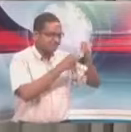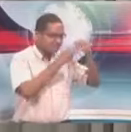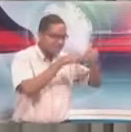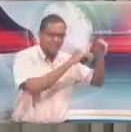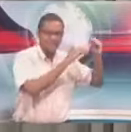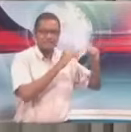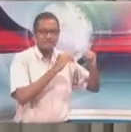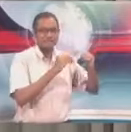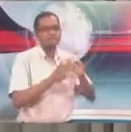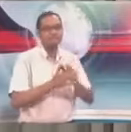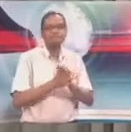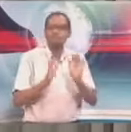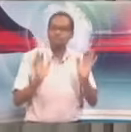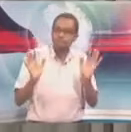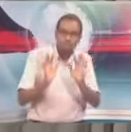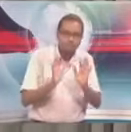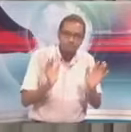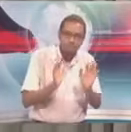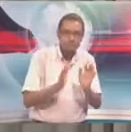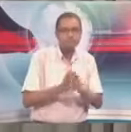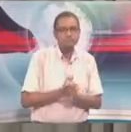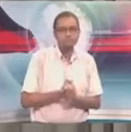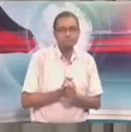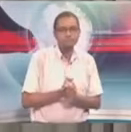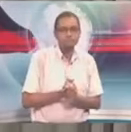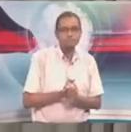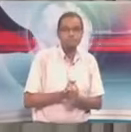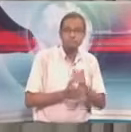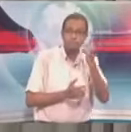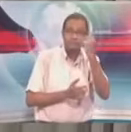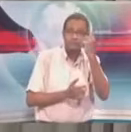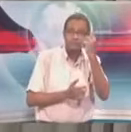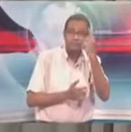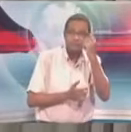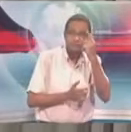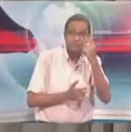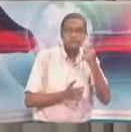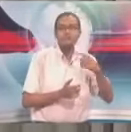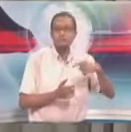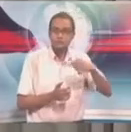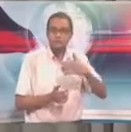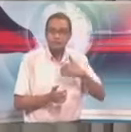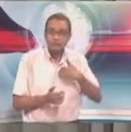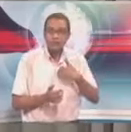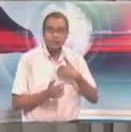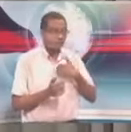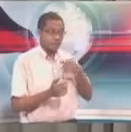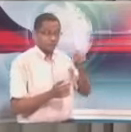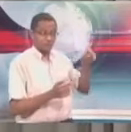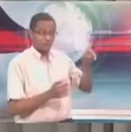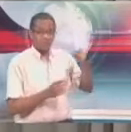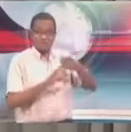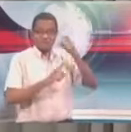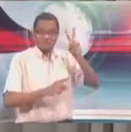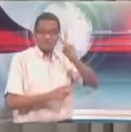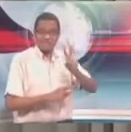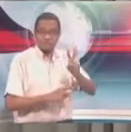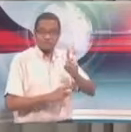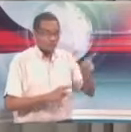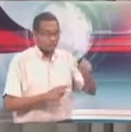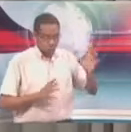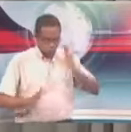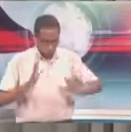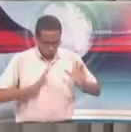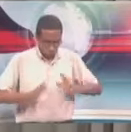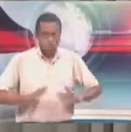The status of the meeting was we even had the Venezuelan contingent of two in PPE gear because we were so concerned